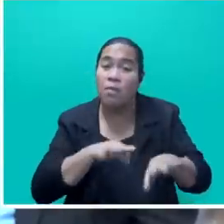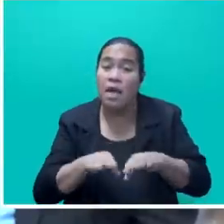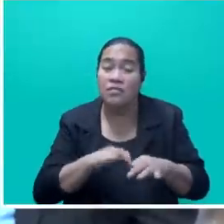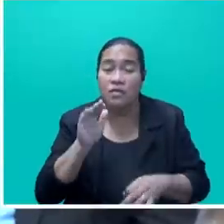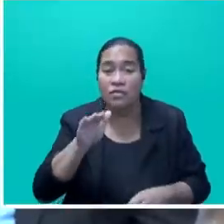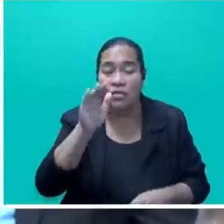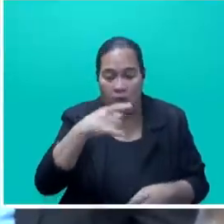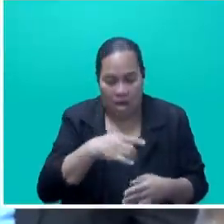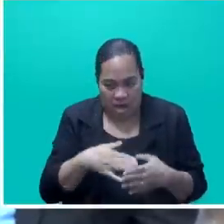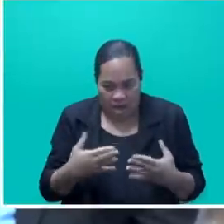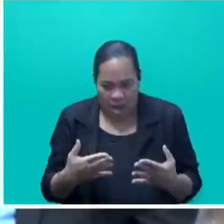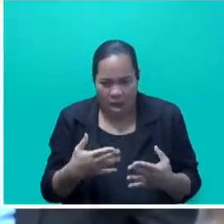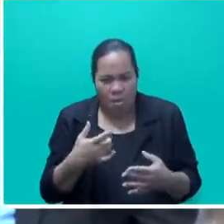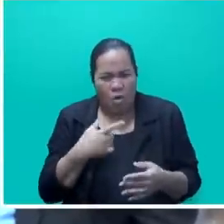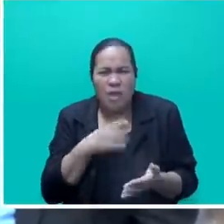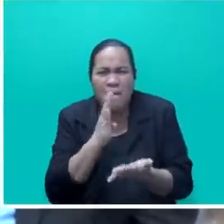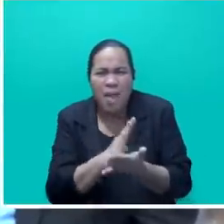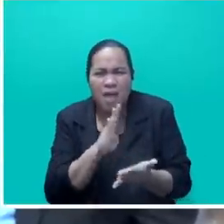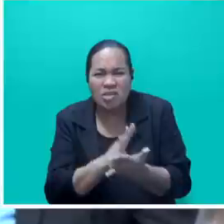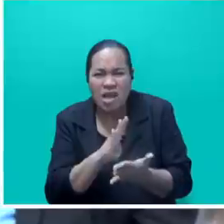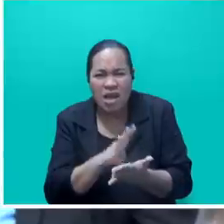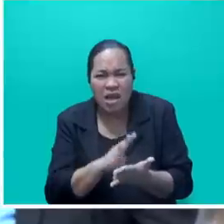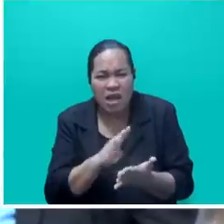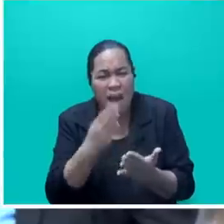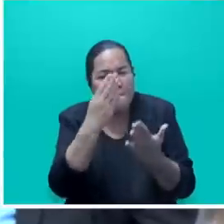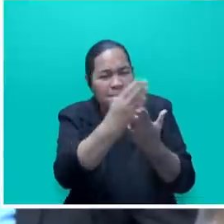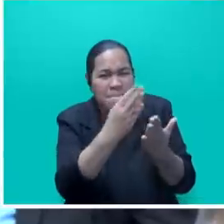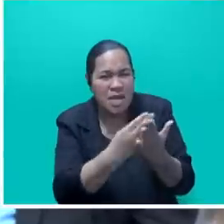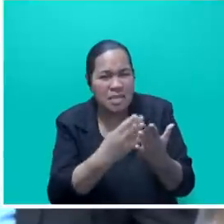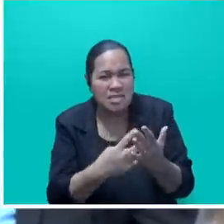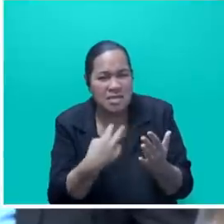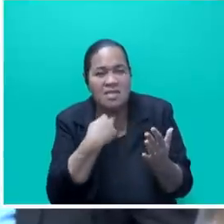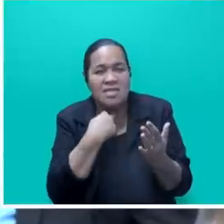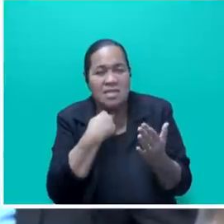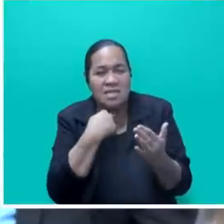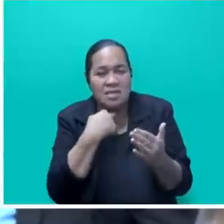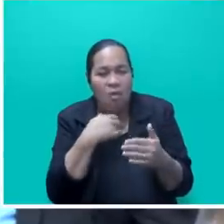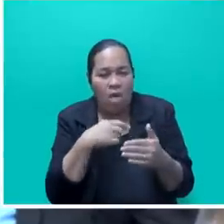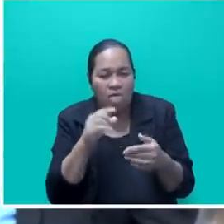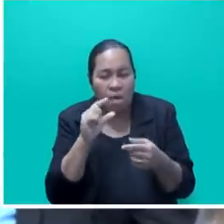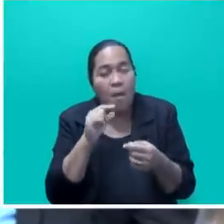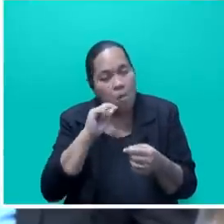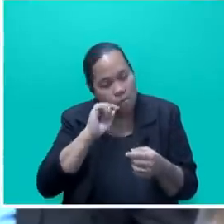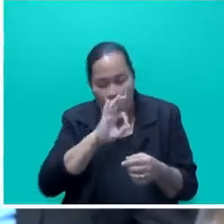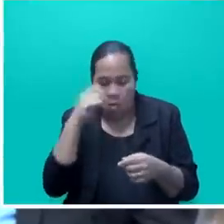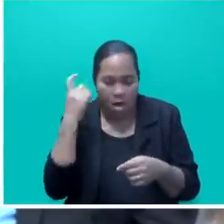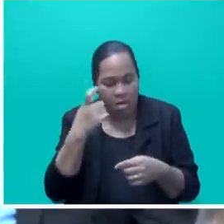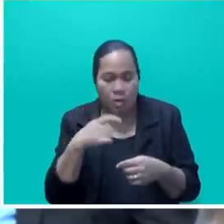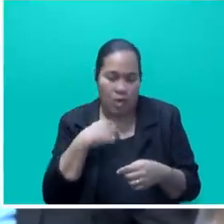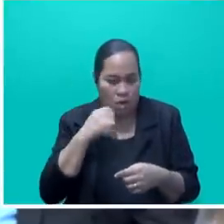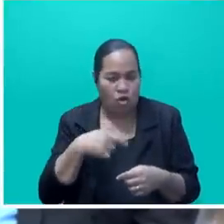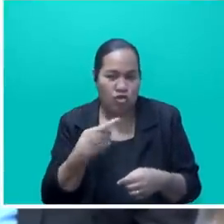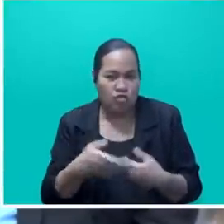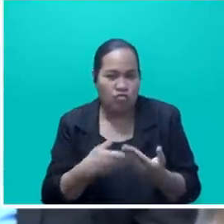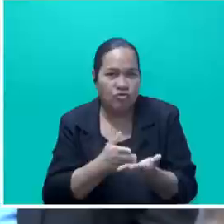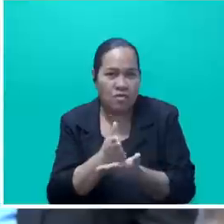We are currently bound by the budget of the previous administration for the most part, but we will continue to deliver. Nine